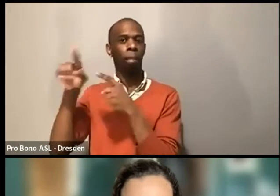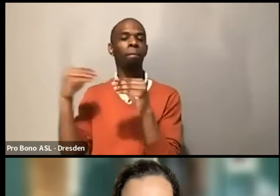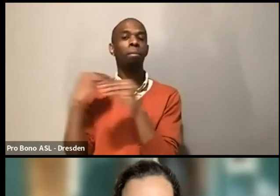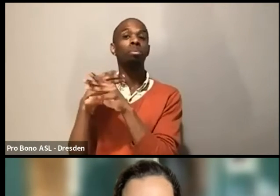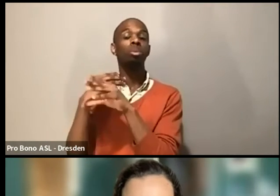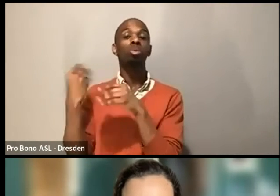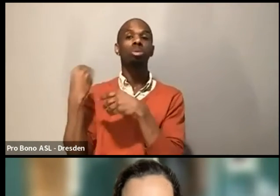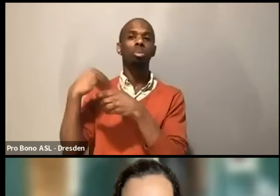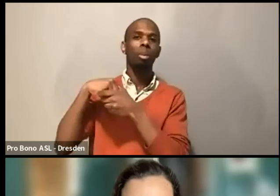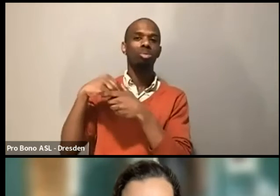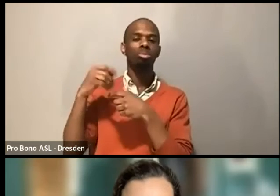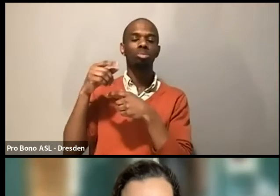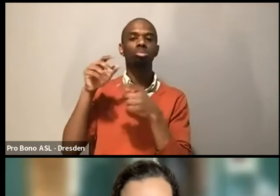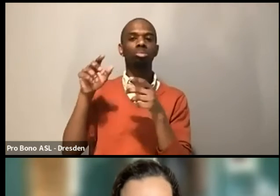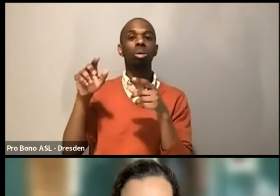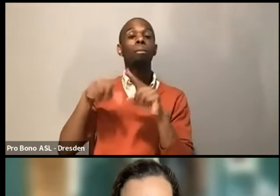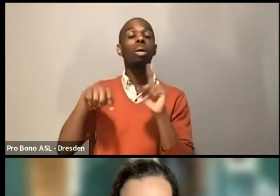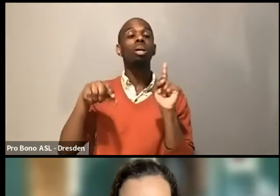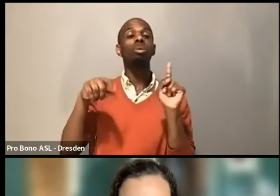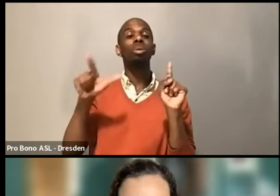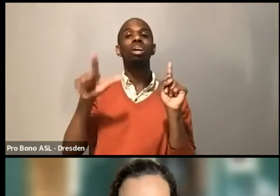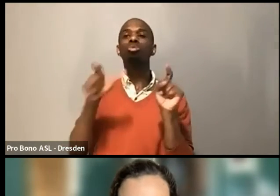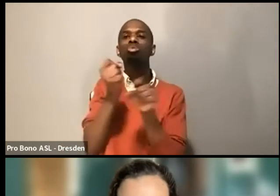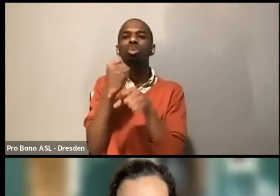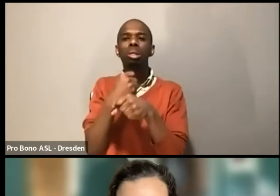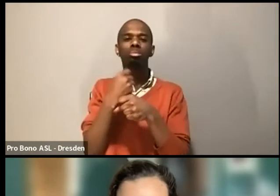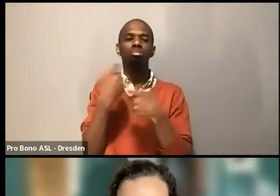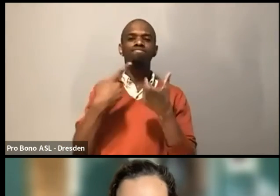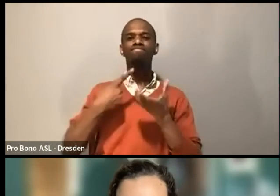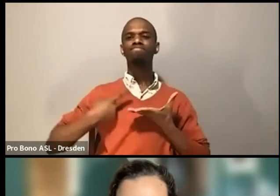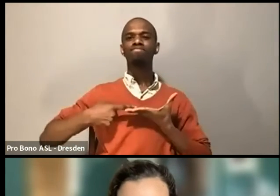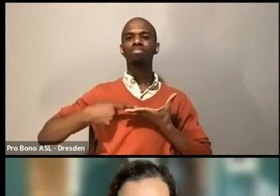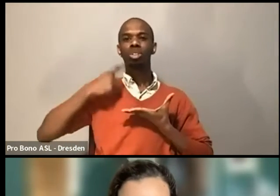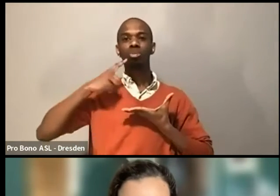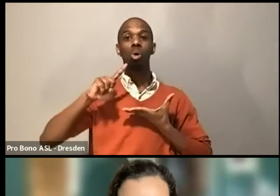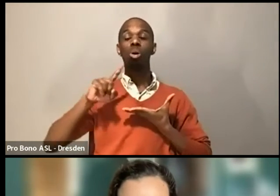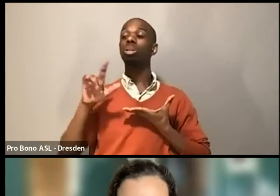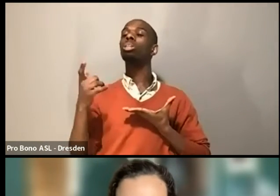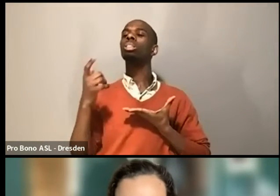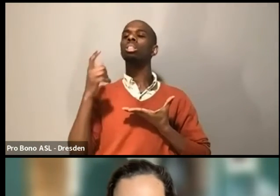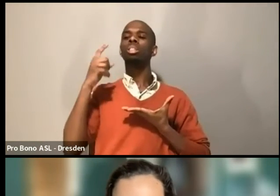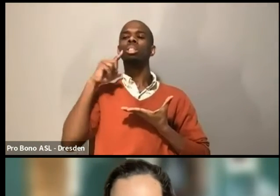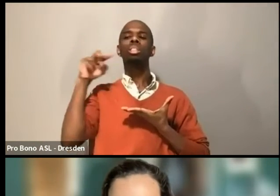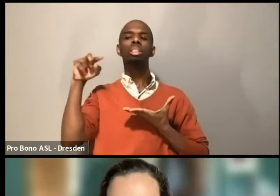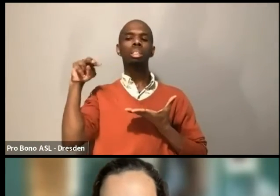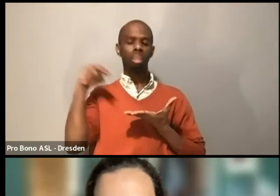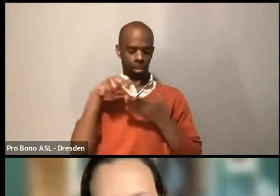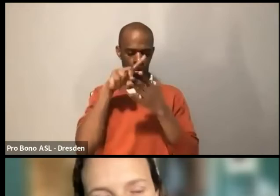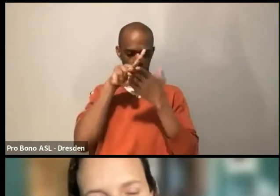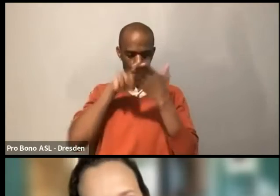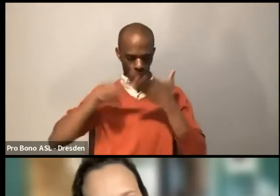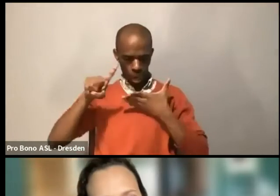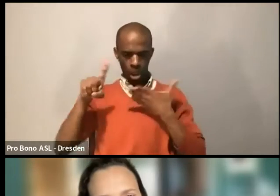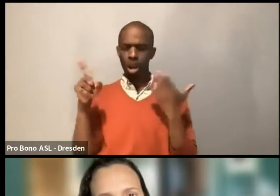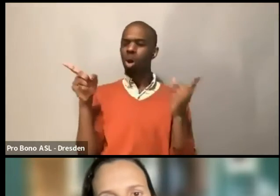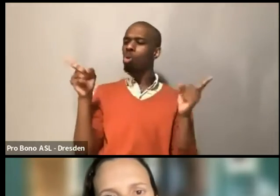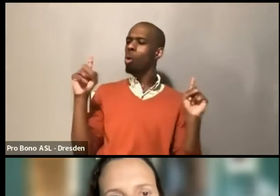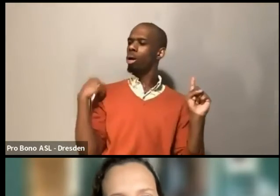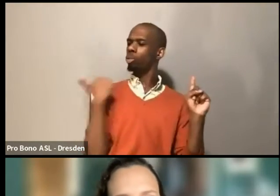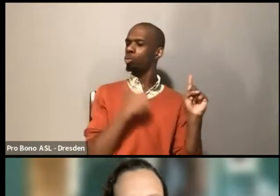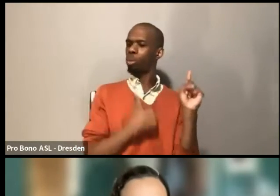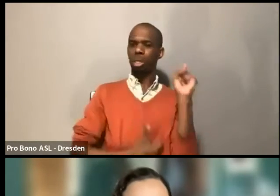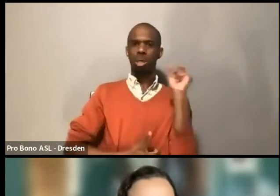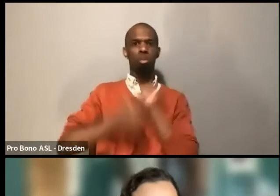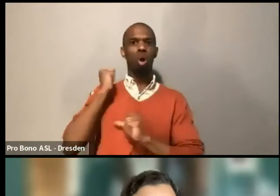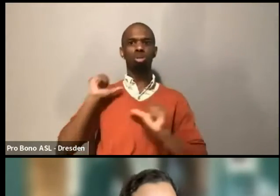survey that says, you know, where do you, where do you spend the most on childcare over the course of your time here or reaching out to